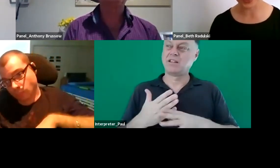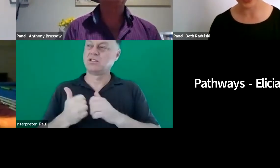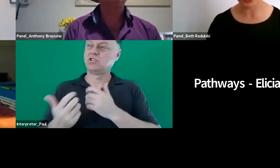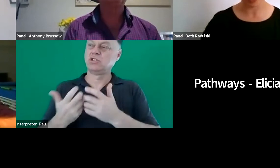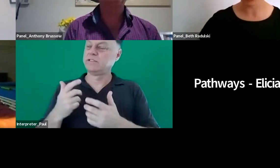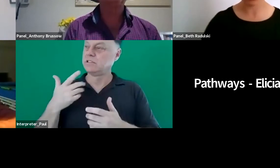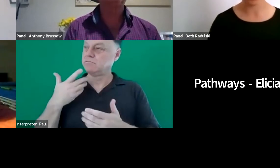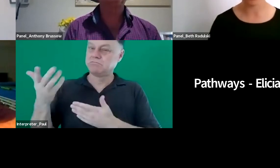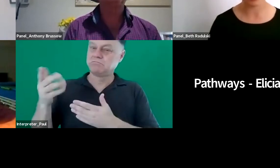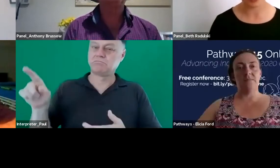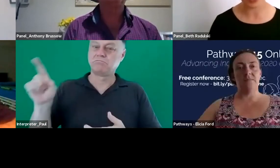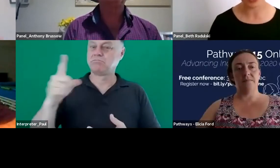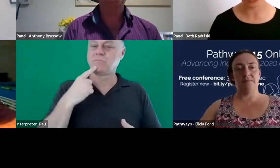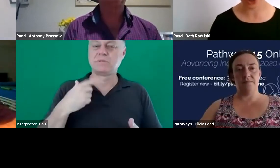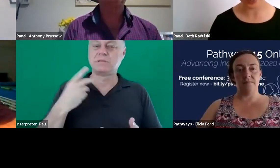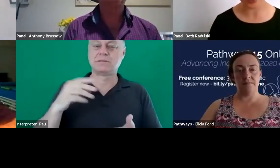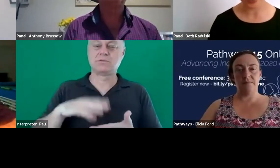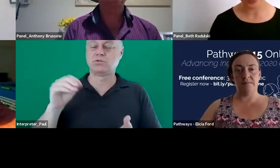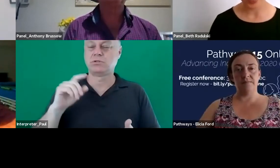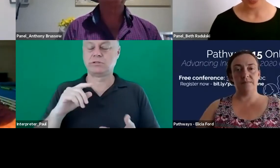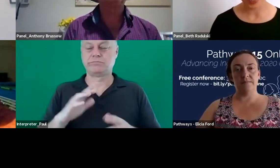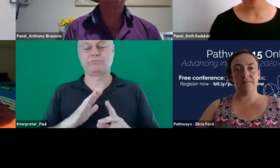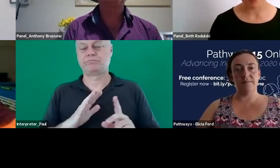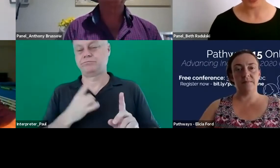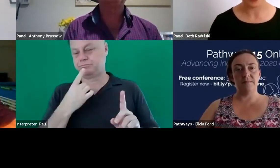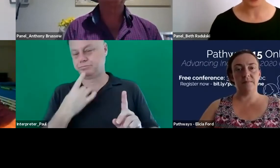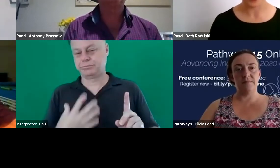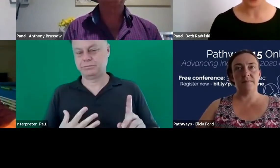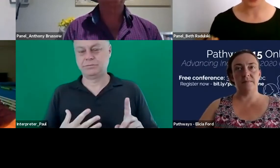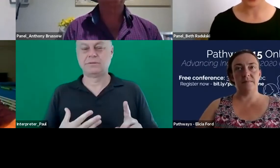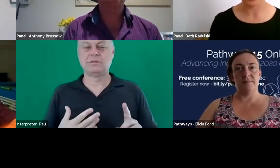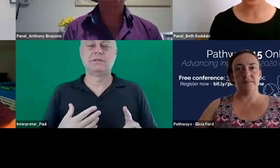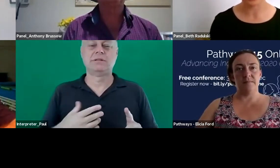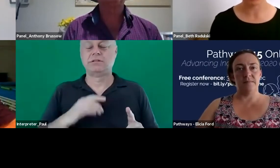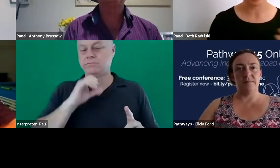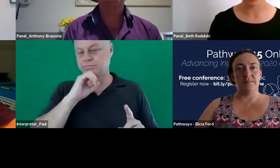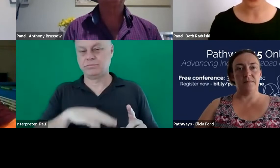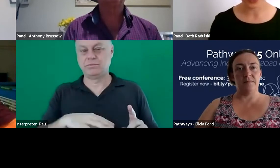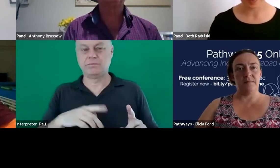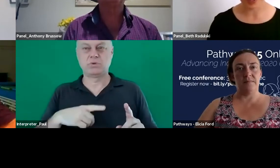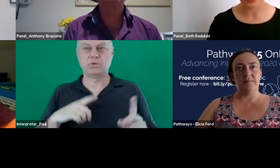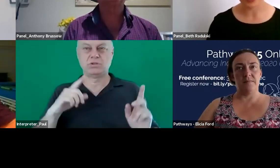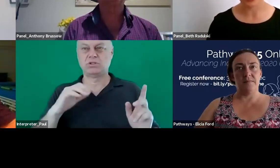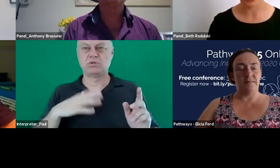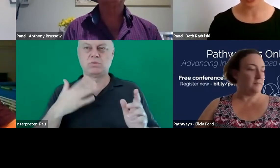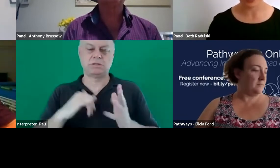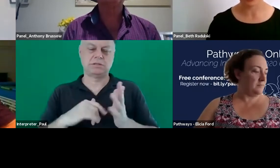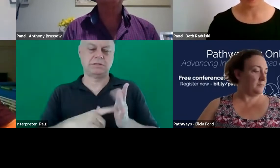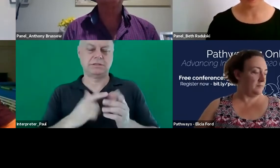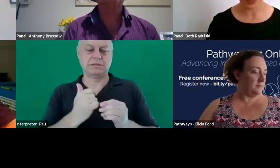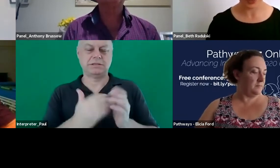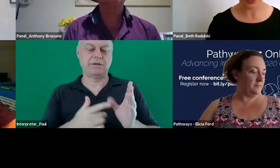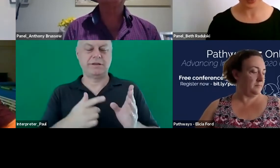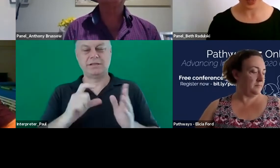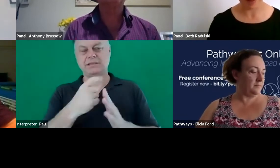universities some students find that a deterrent um because again they're they're worried about the stigma that is associated